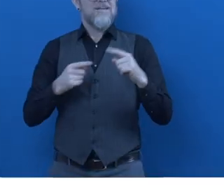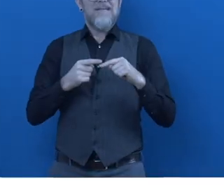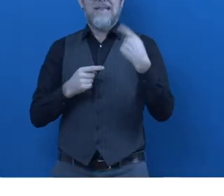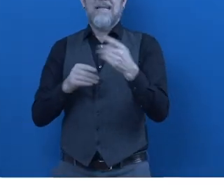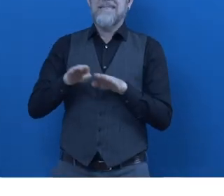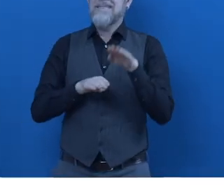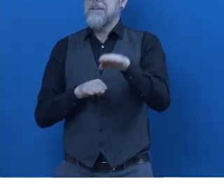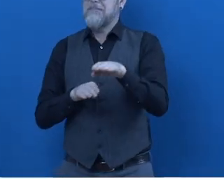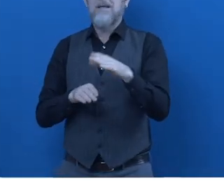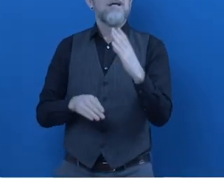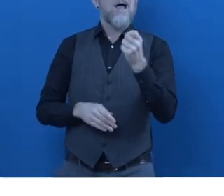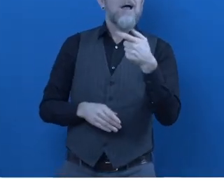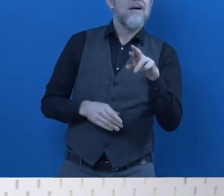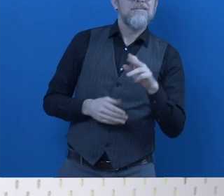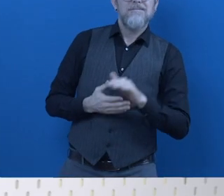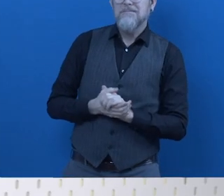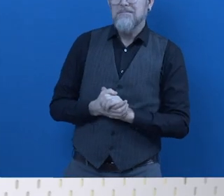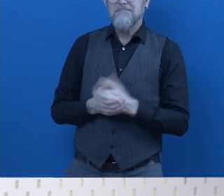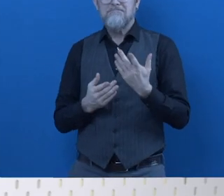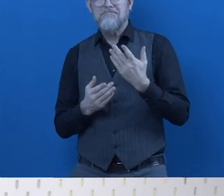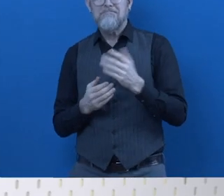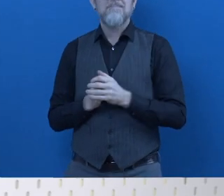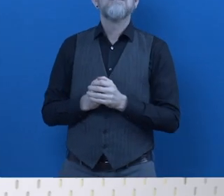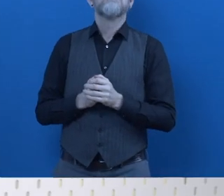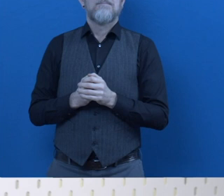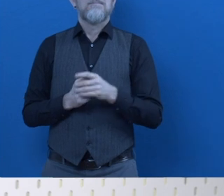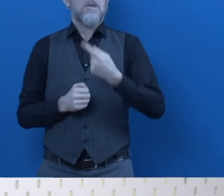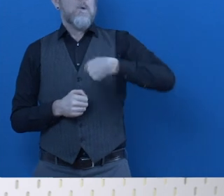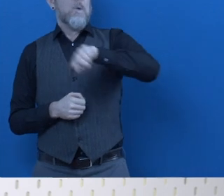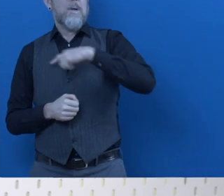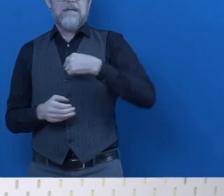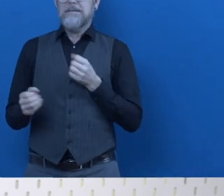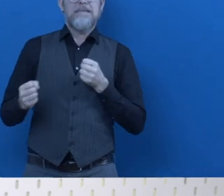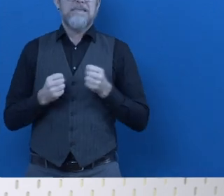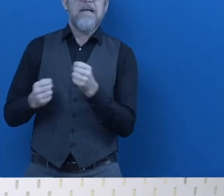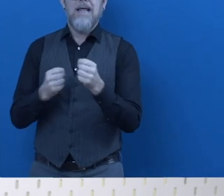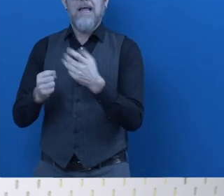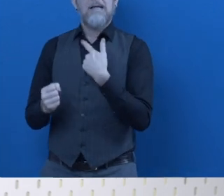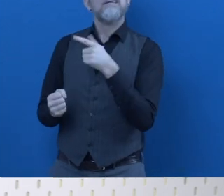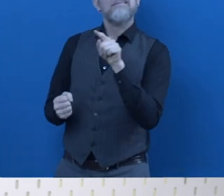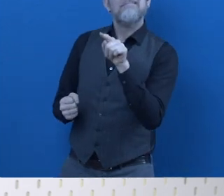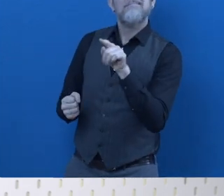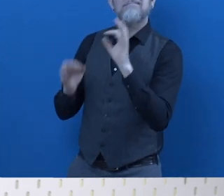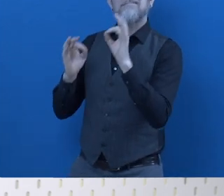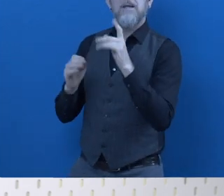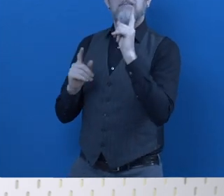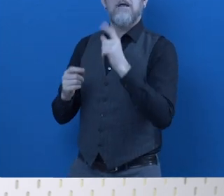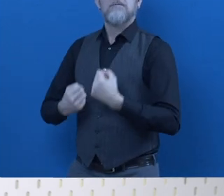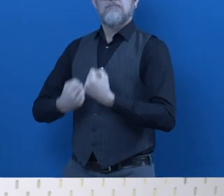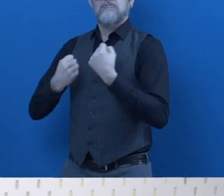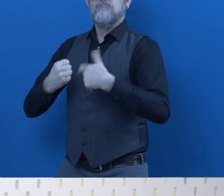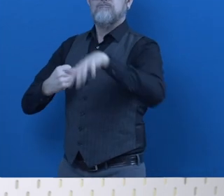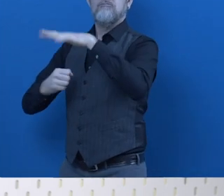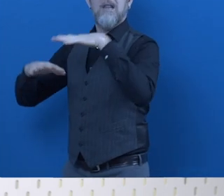What's next for CARRIER? We would like to use our strategy to build a very strong sustainable business network